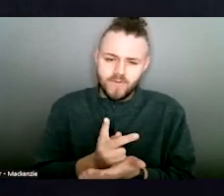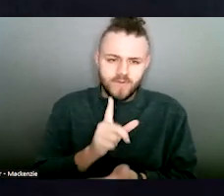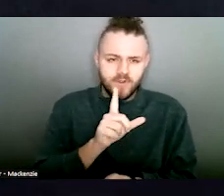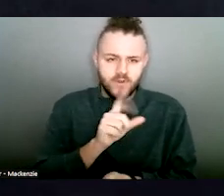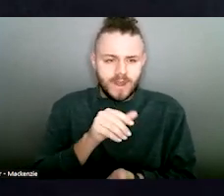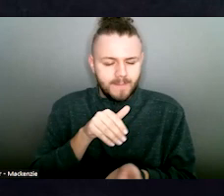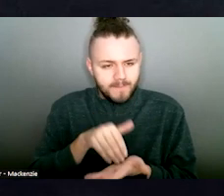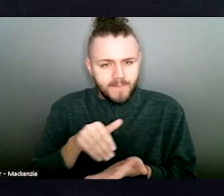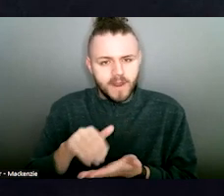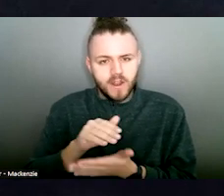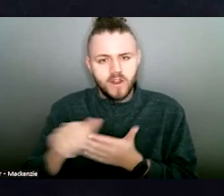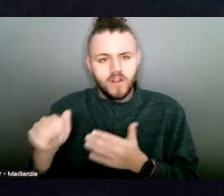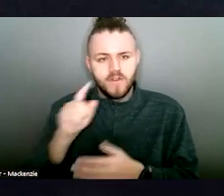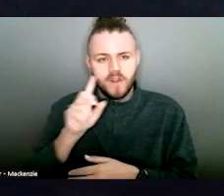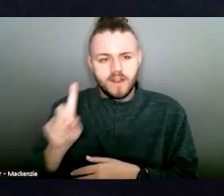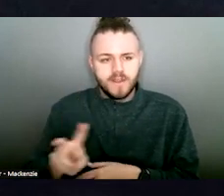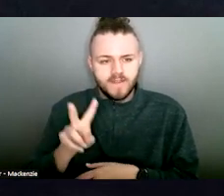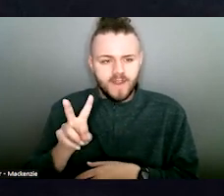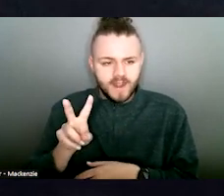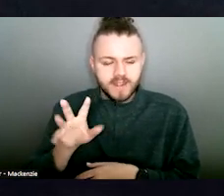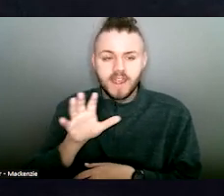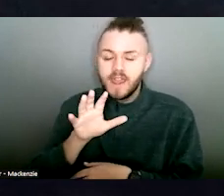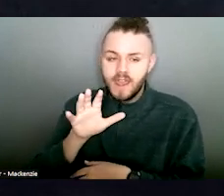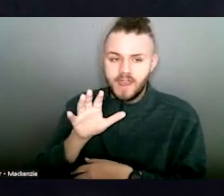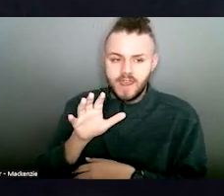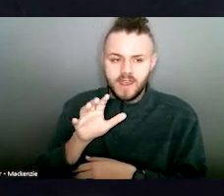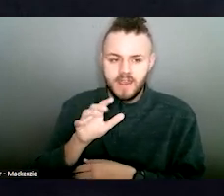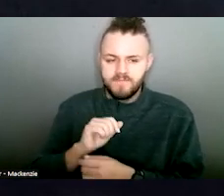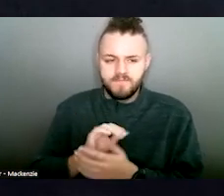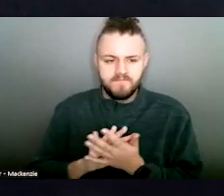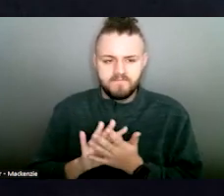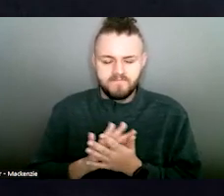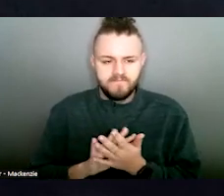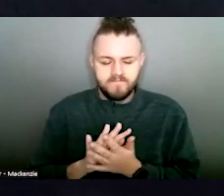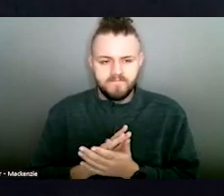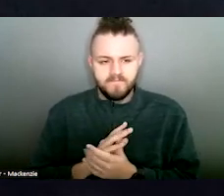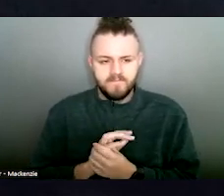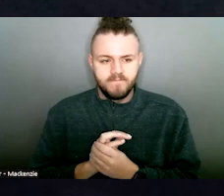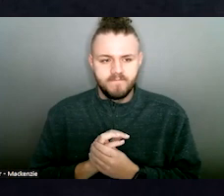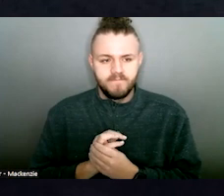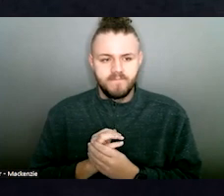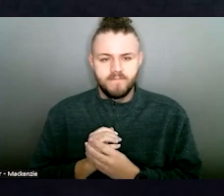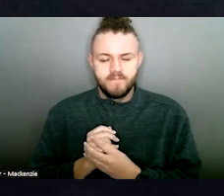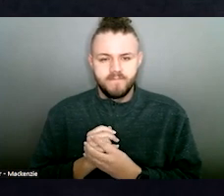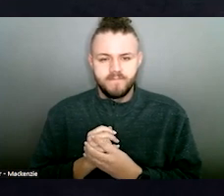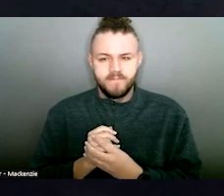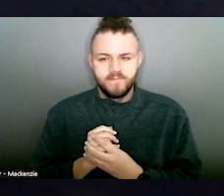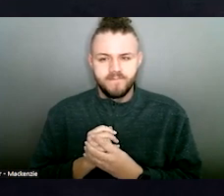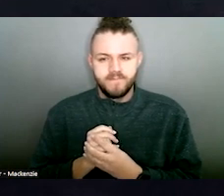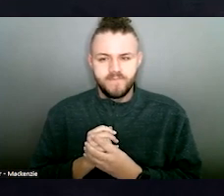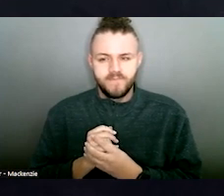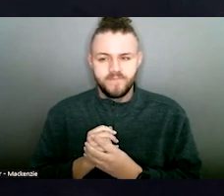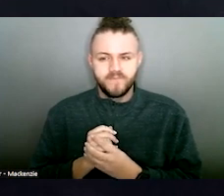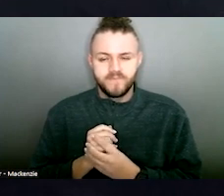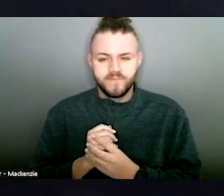violence program that Governor Delein and Attorney General Delein has included in Ohio's next budget.